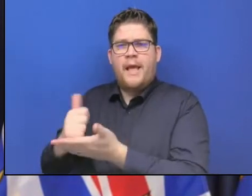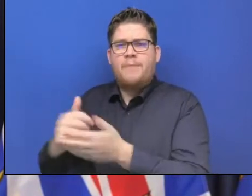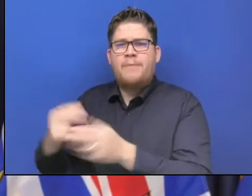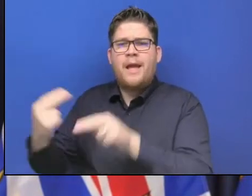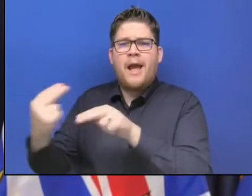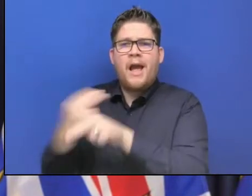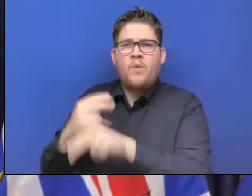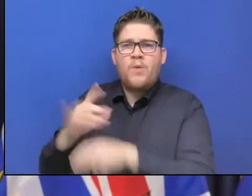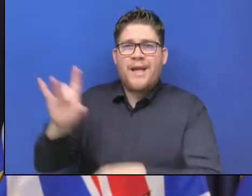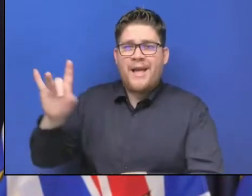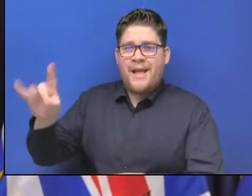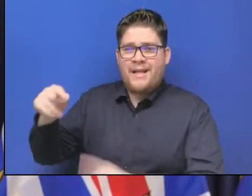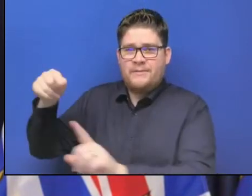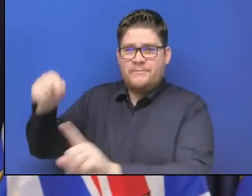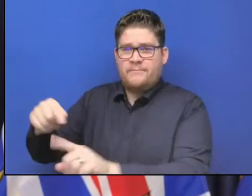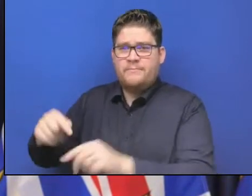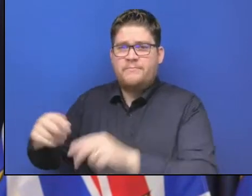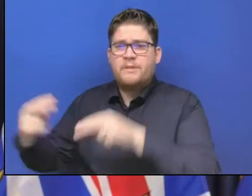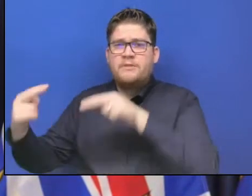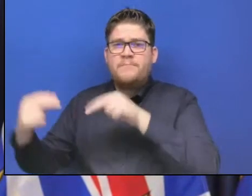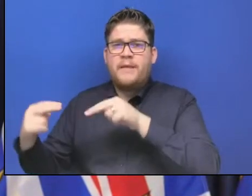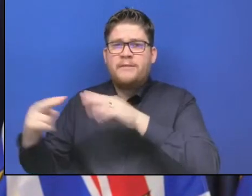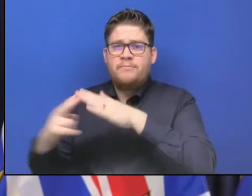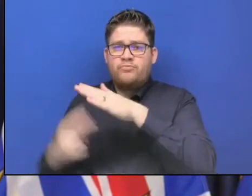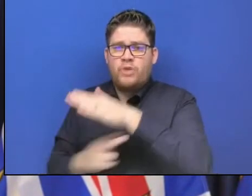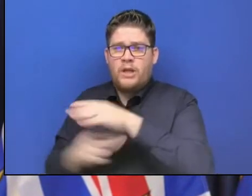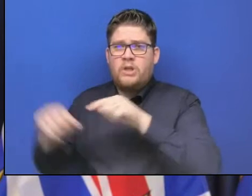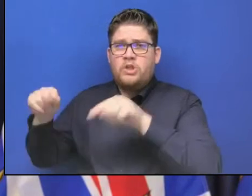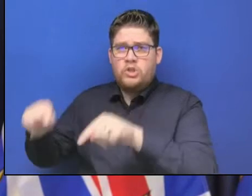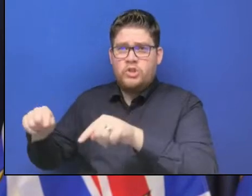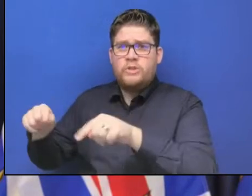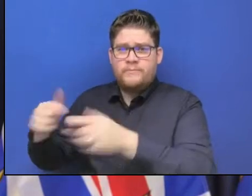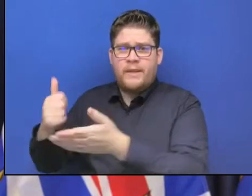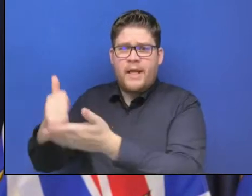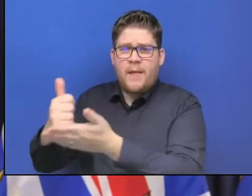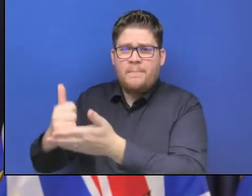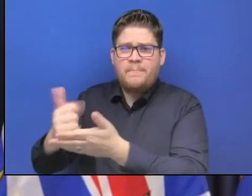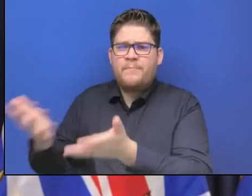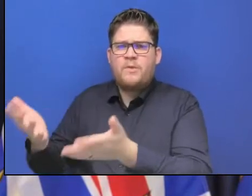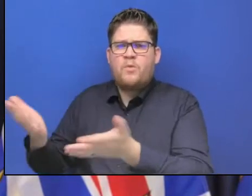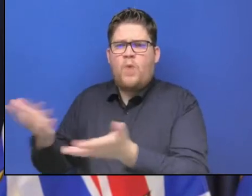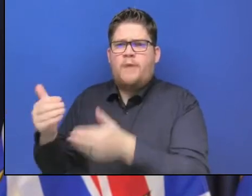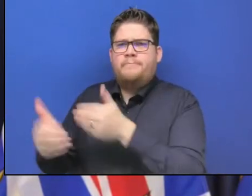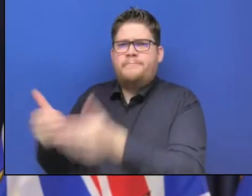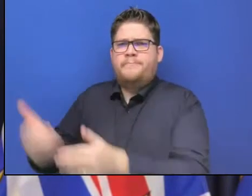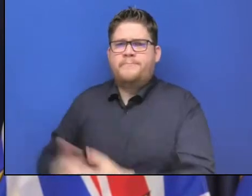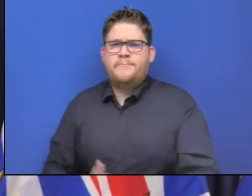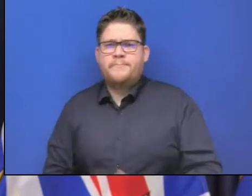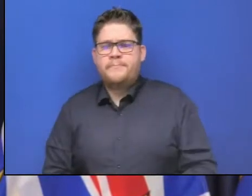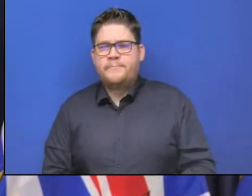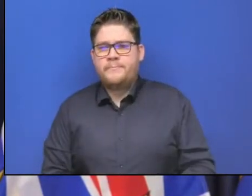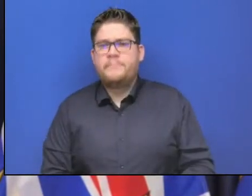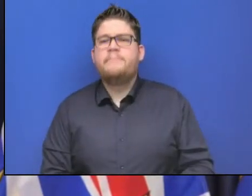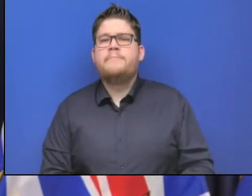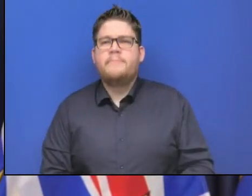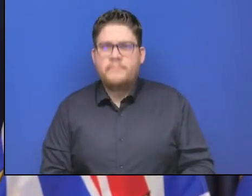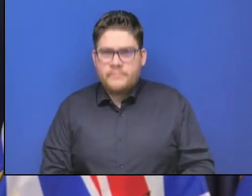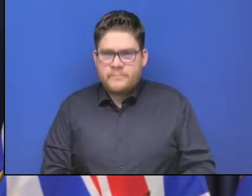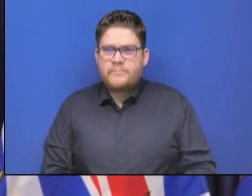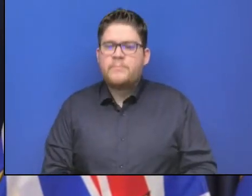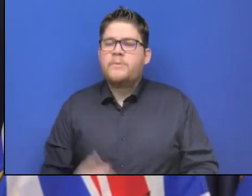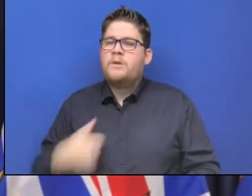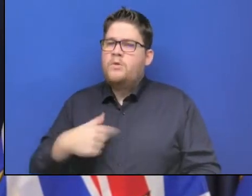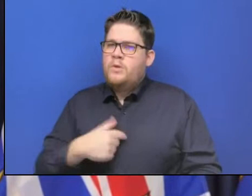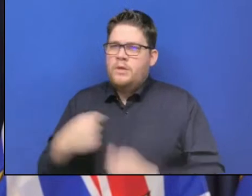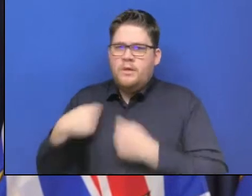the situation there and what's being done to help? There is a significant help and assistance in the area of Highway 8. as we know that